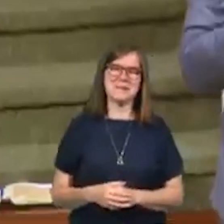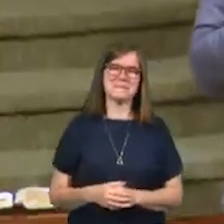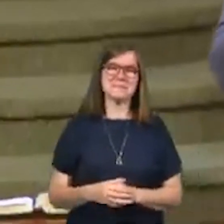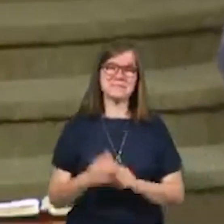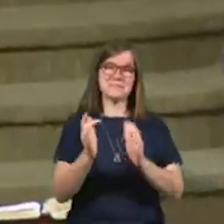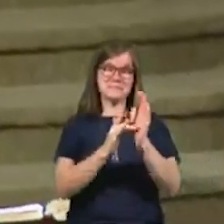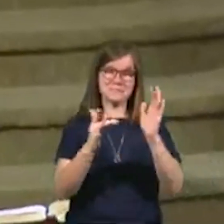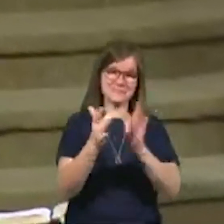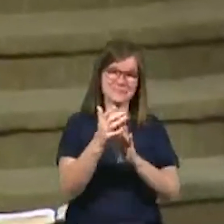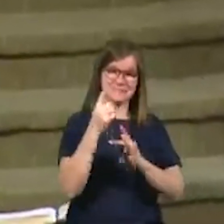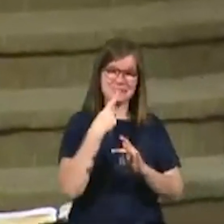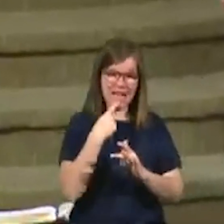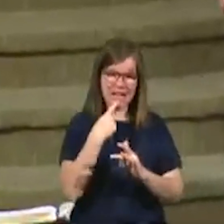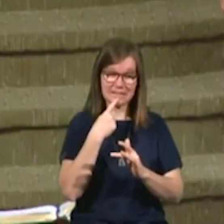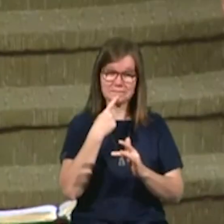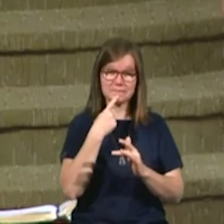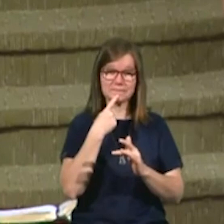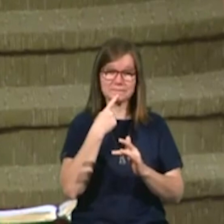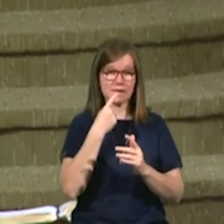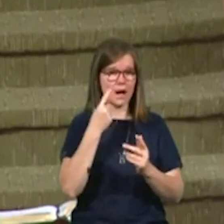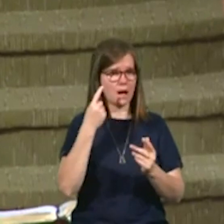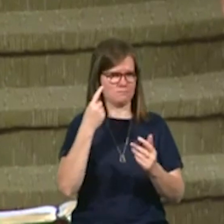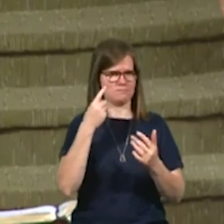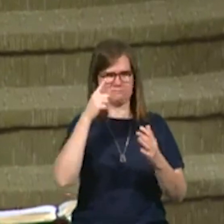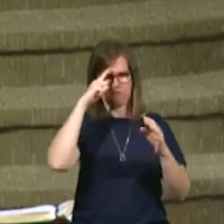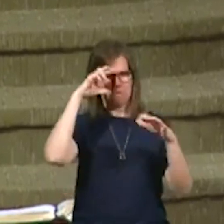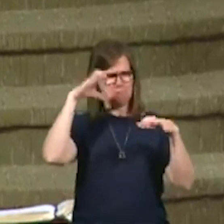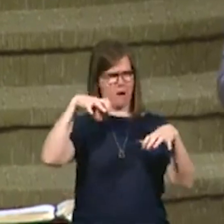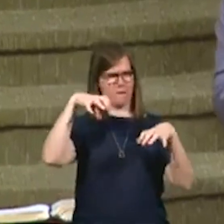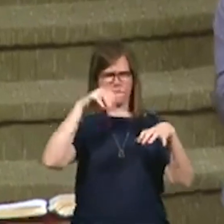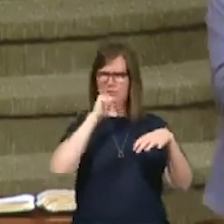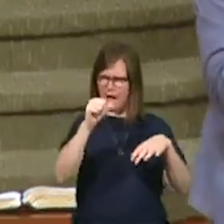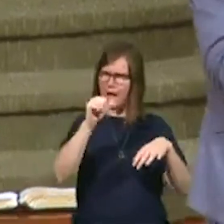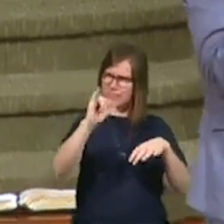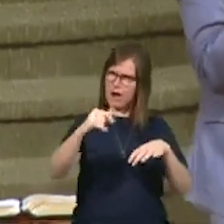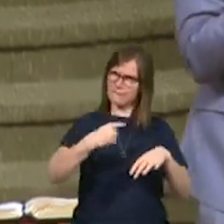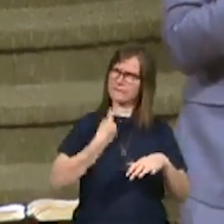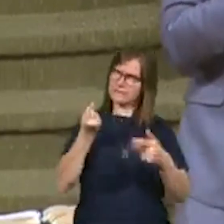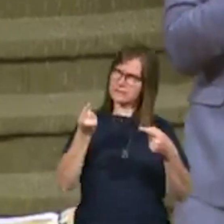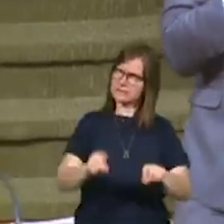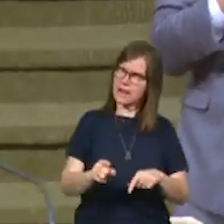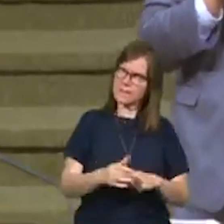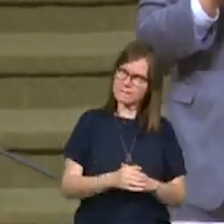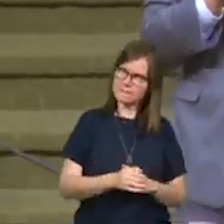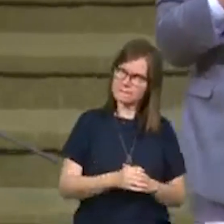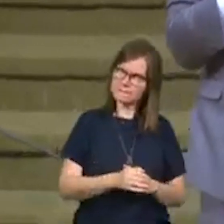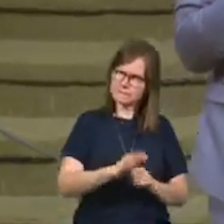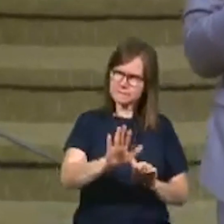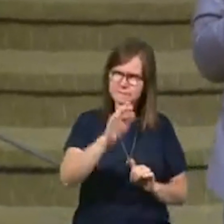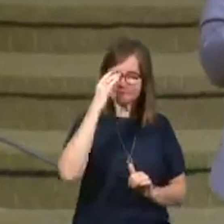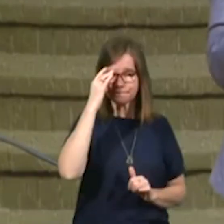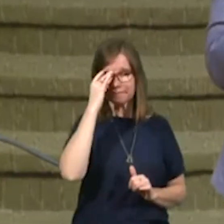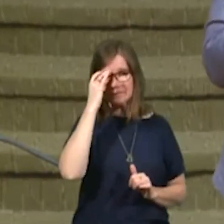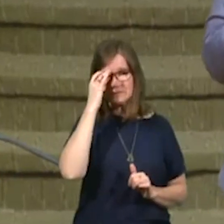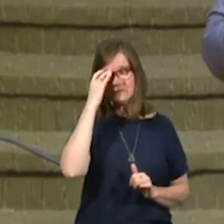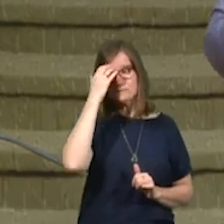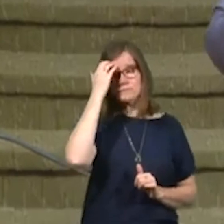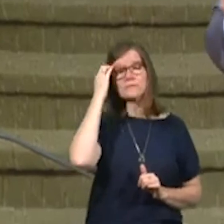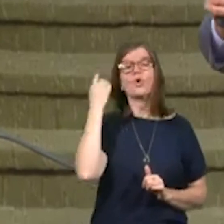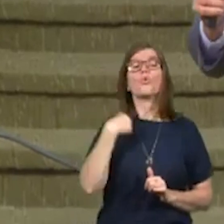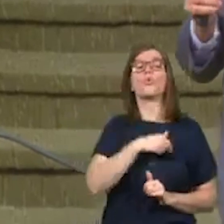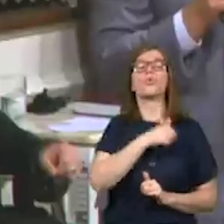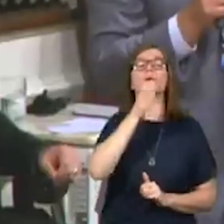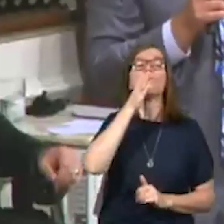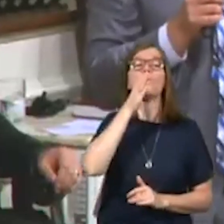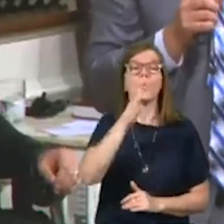Jesus said, marvel not that offenses come. You and I, let's just figure this out. We are going